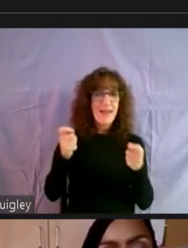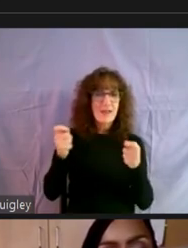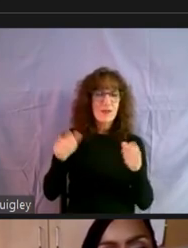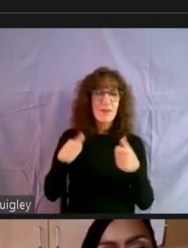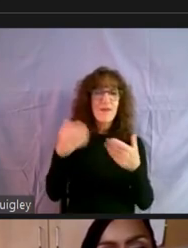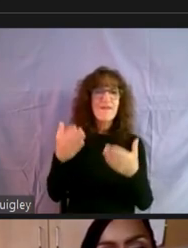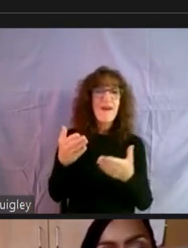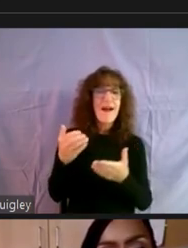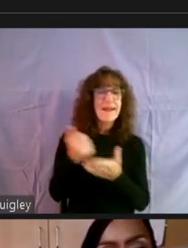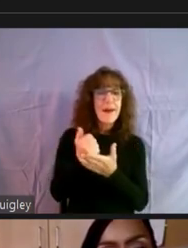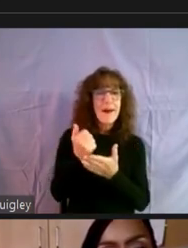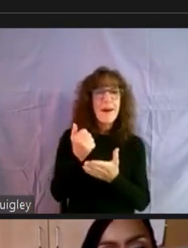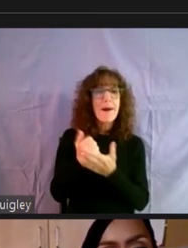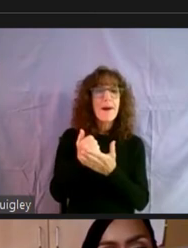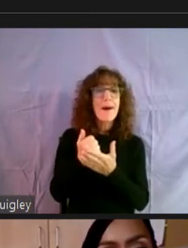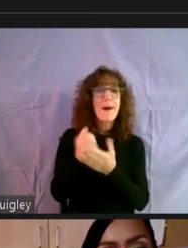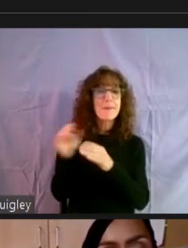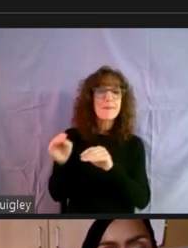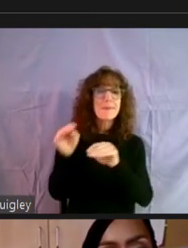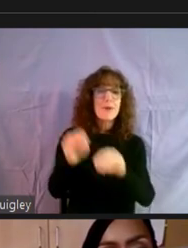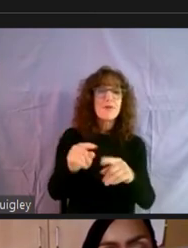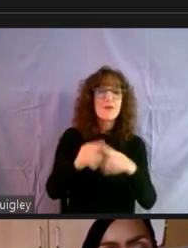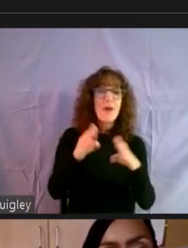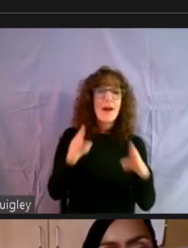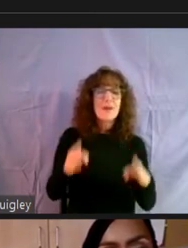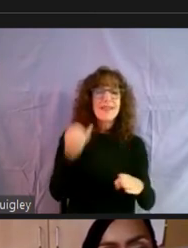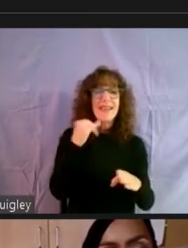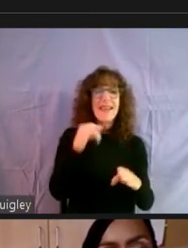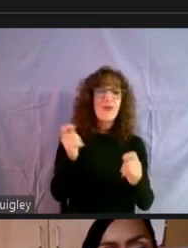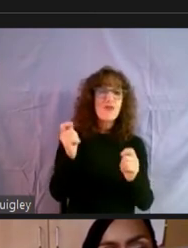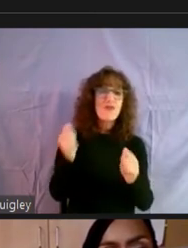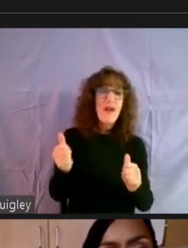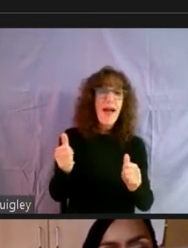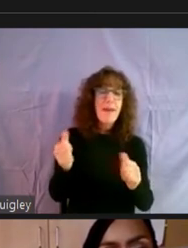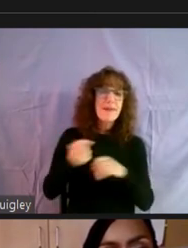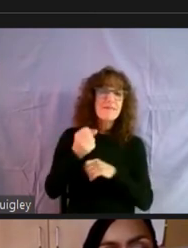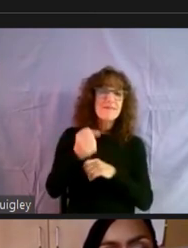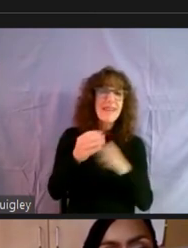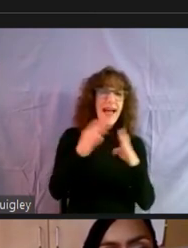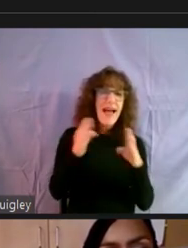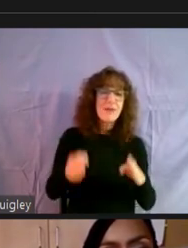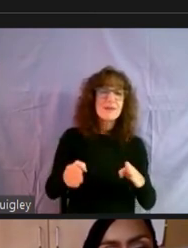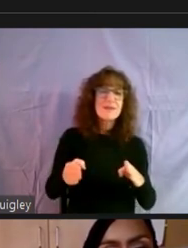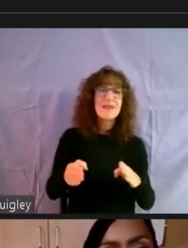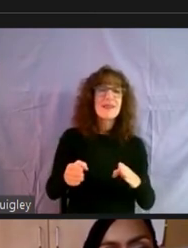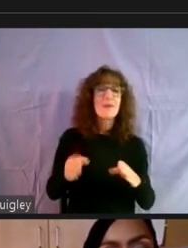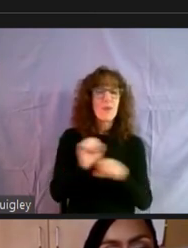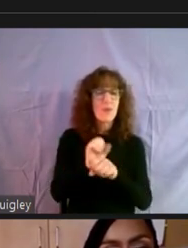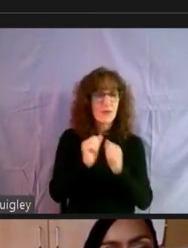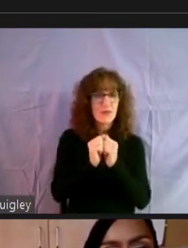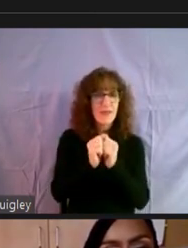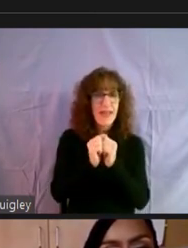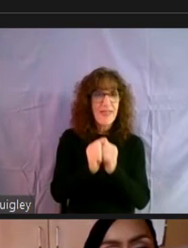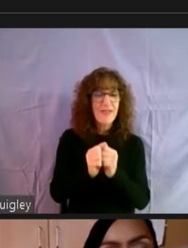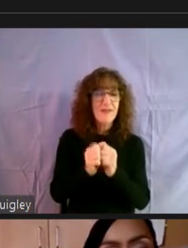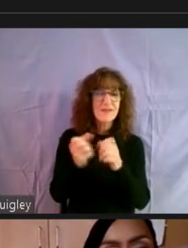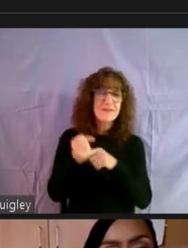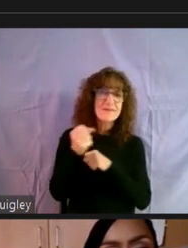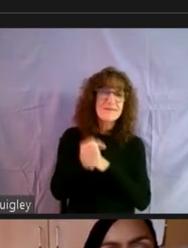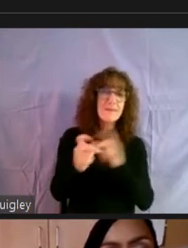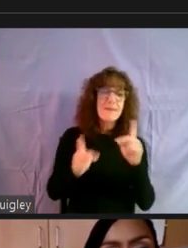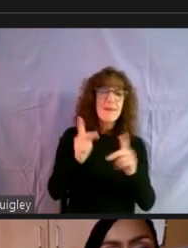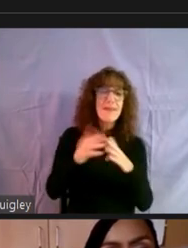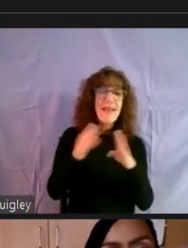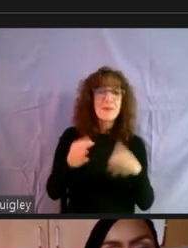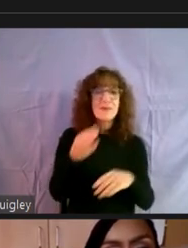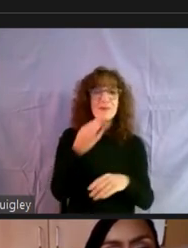resources to help move them into housing. If we can do rapid rehousing, we work with our partners to get rapid rehousing and get people into housing, um,